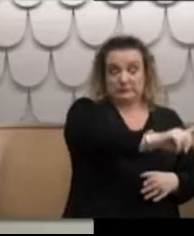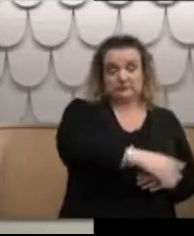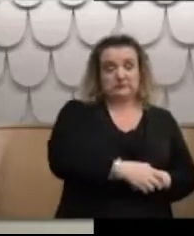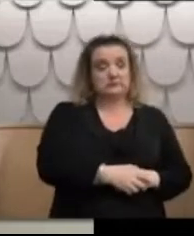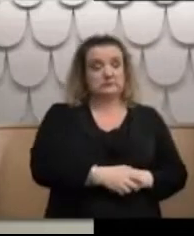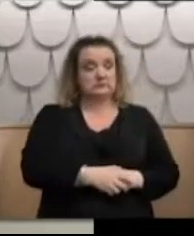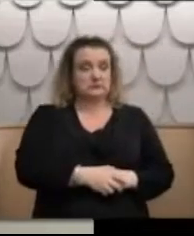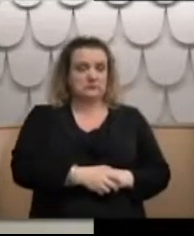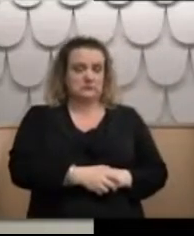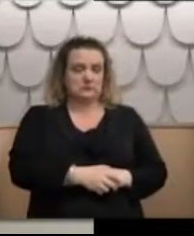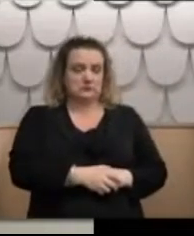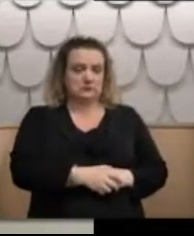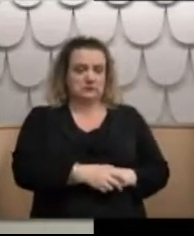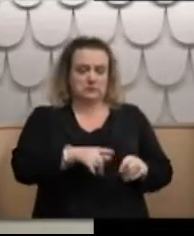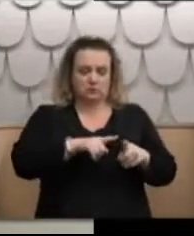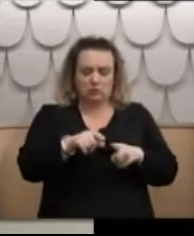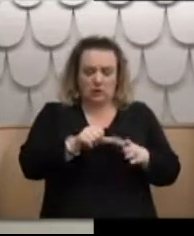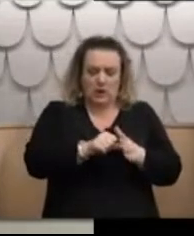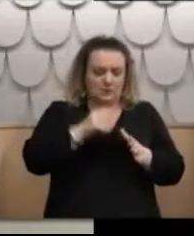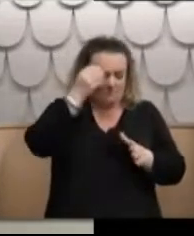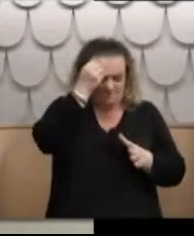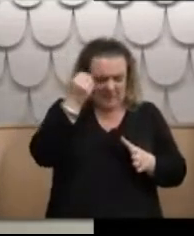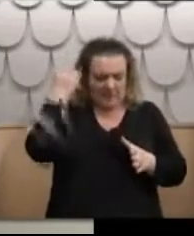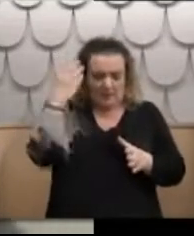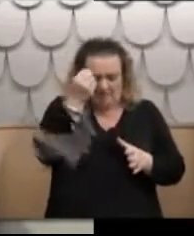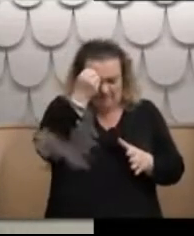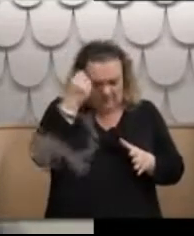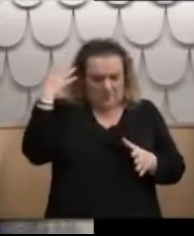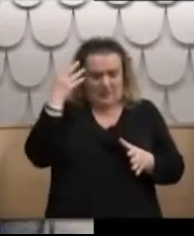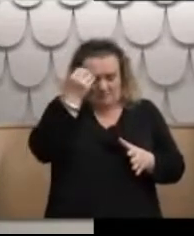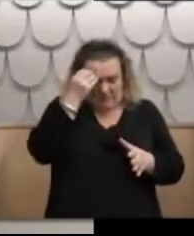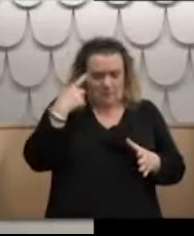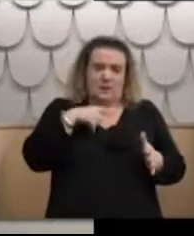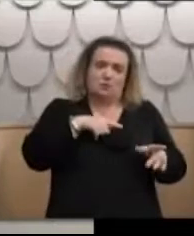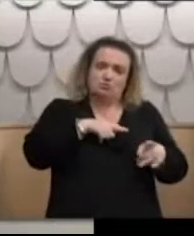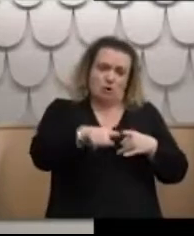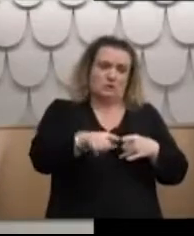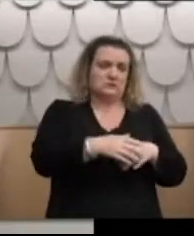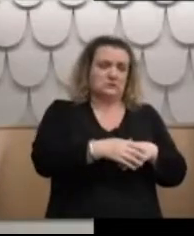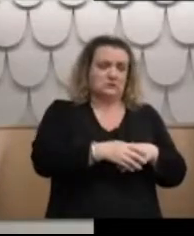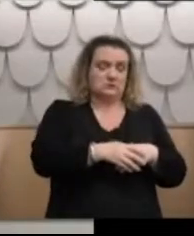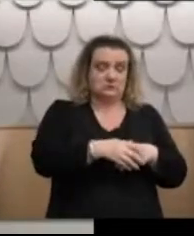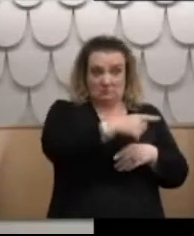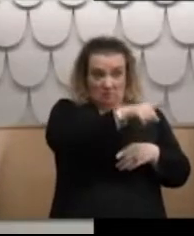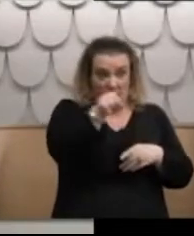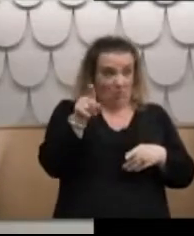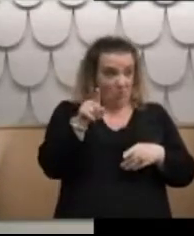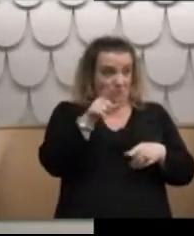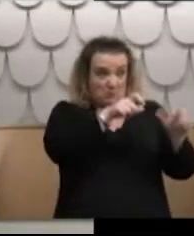I tried really hard not to think about what had happened. Because at the end of the day, no one was going to believe me.